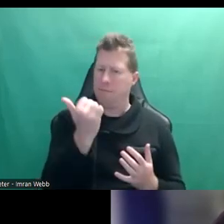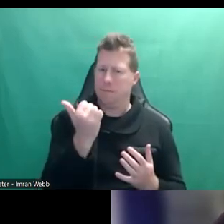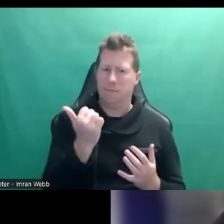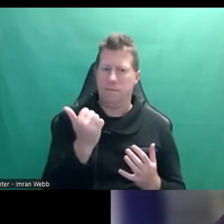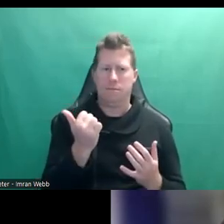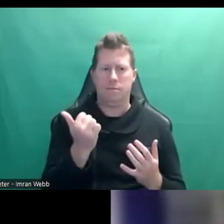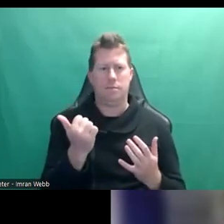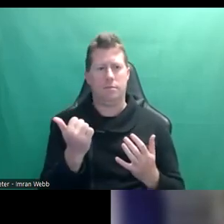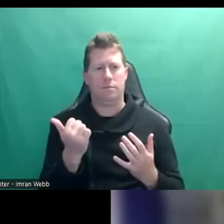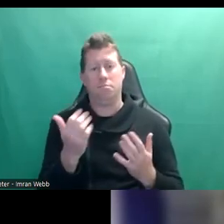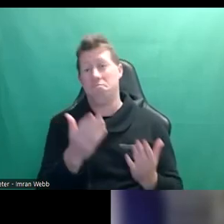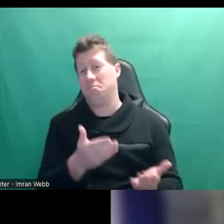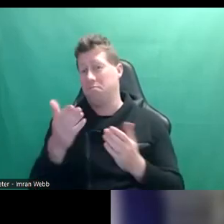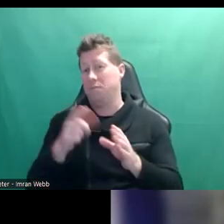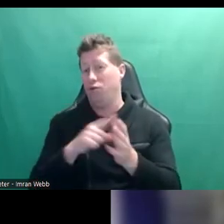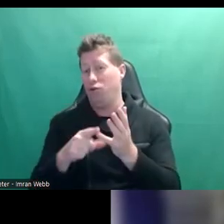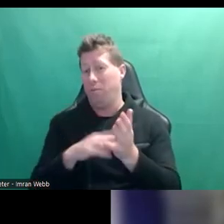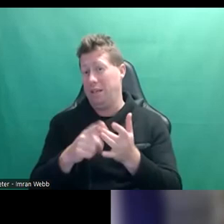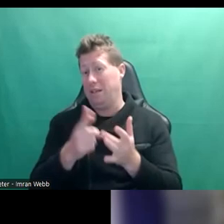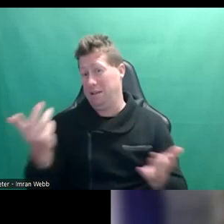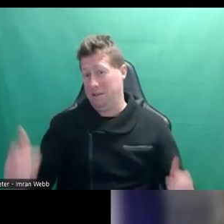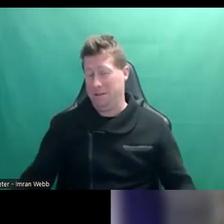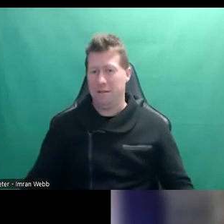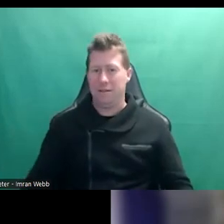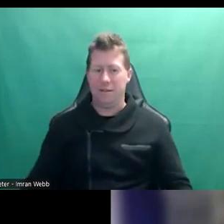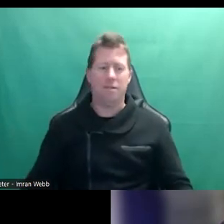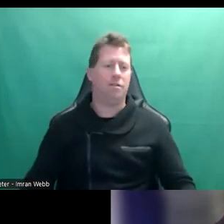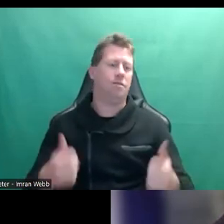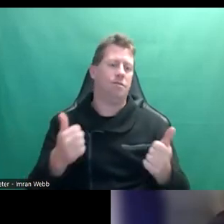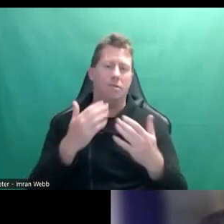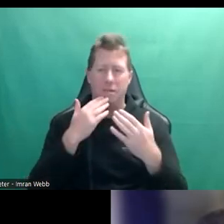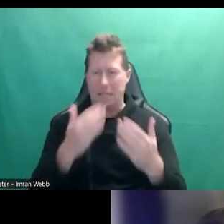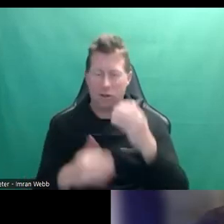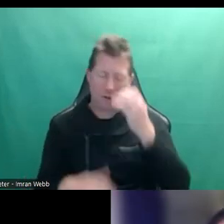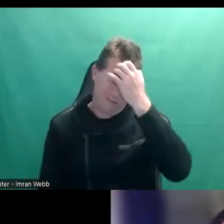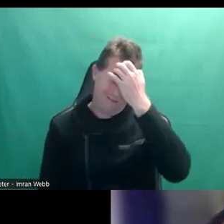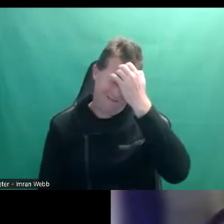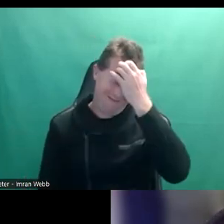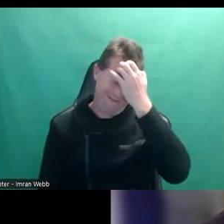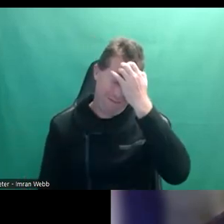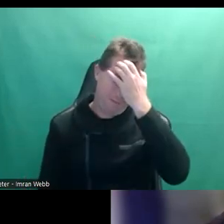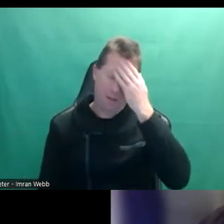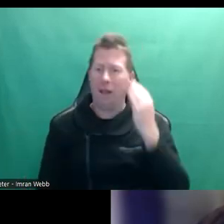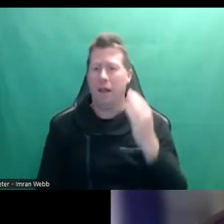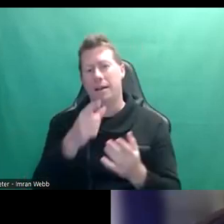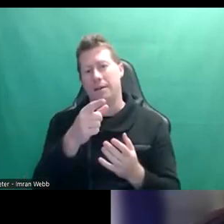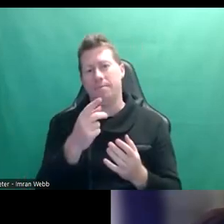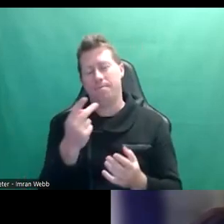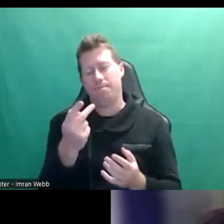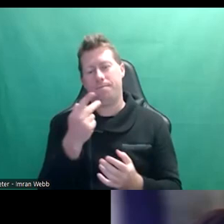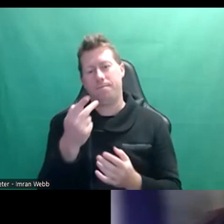over to you. Thanks, Dr. Melissa. Um, somewhere where I think Melissa and I,